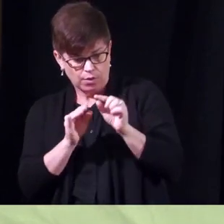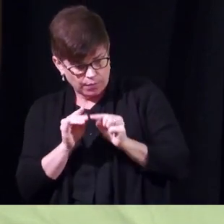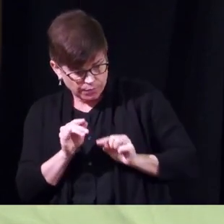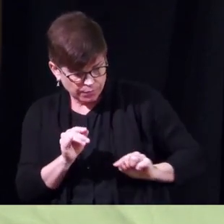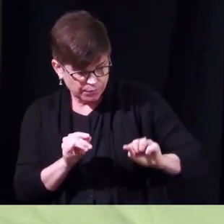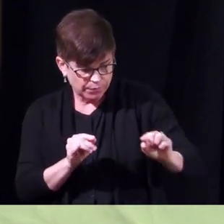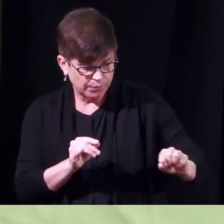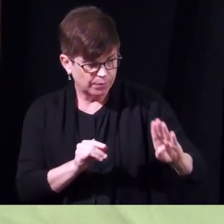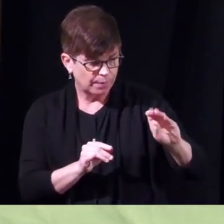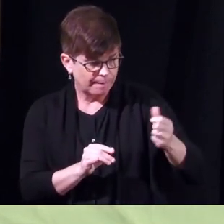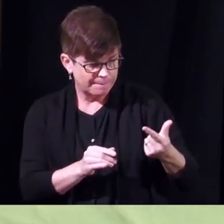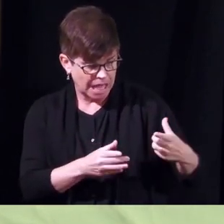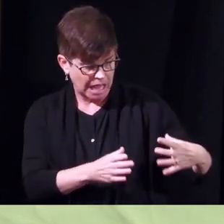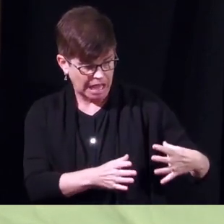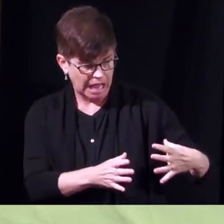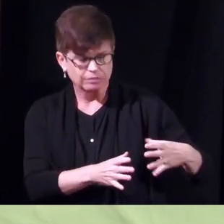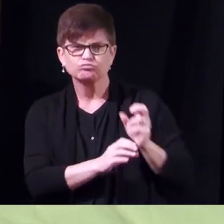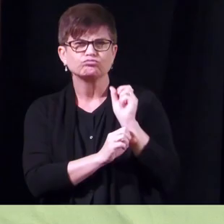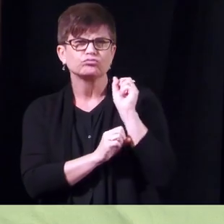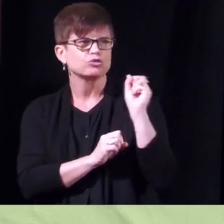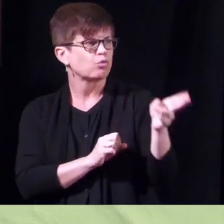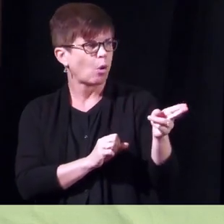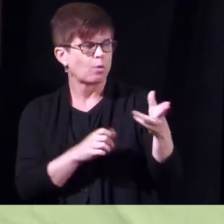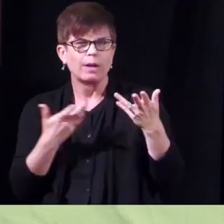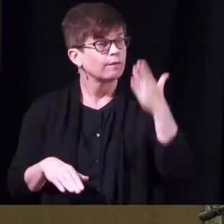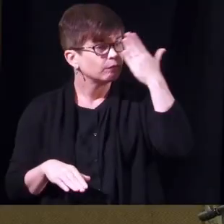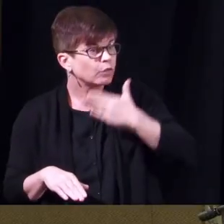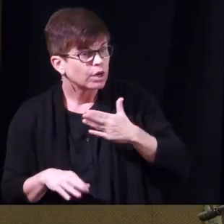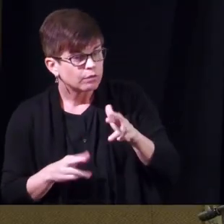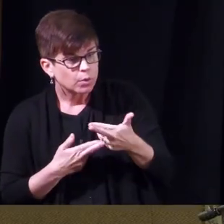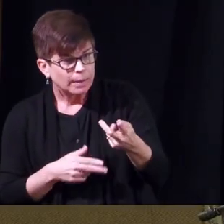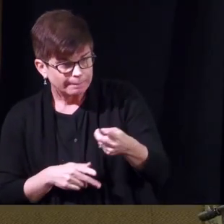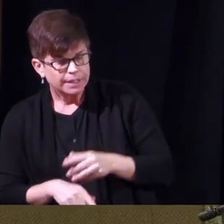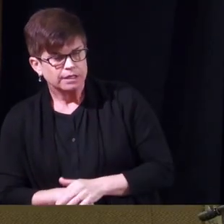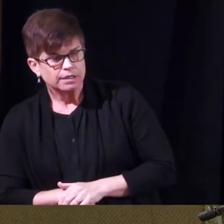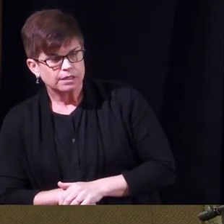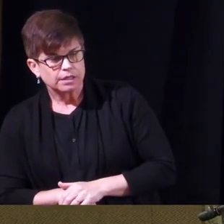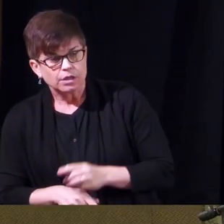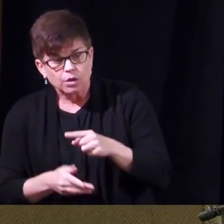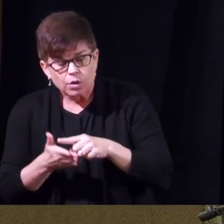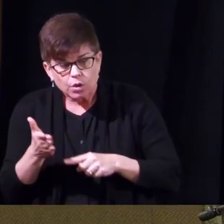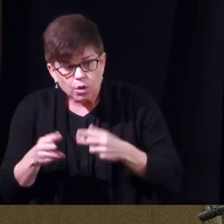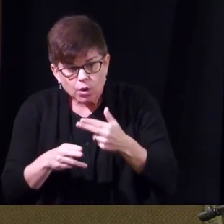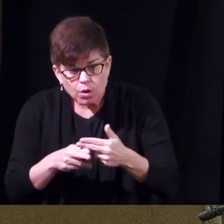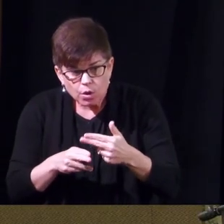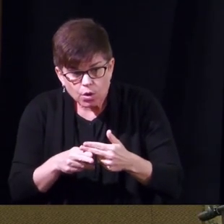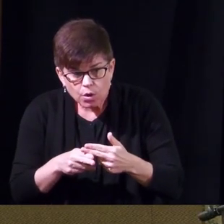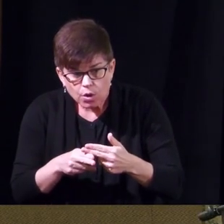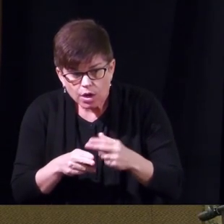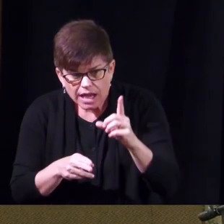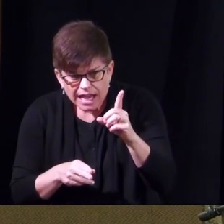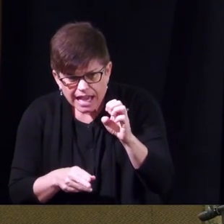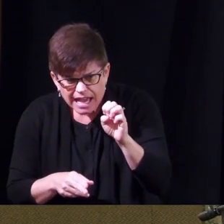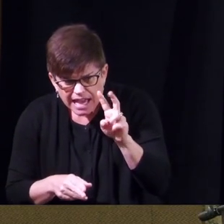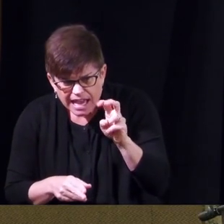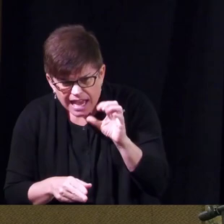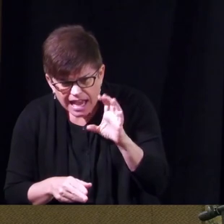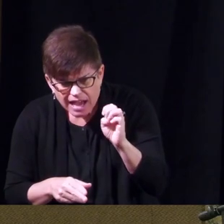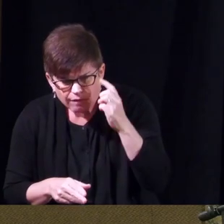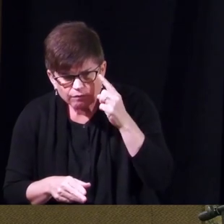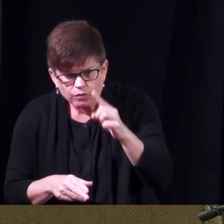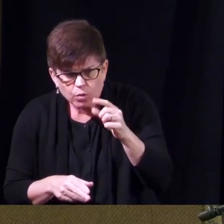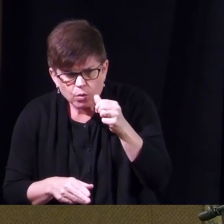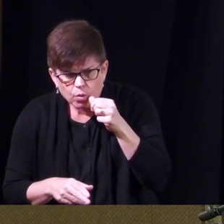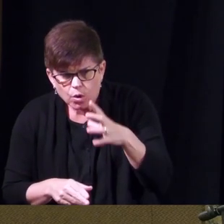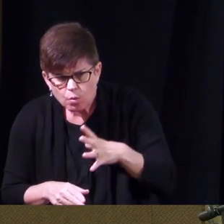companies out there many variations of catheters uh what what is the name of the device you said for women